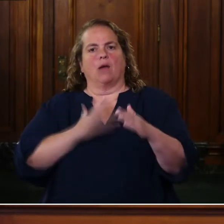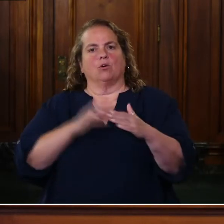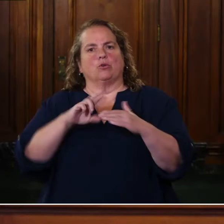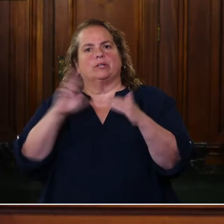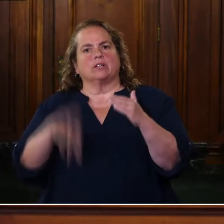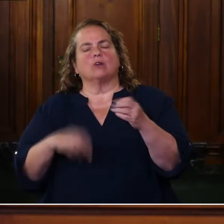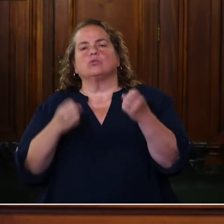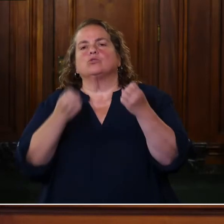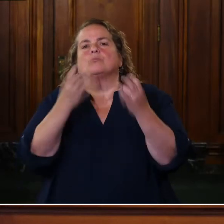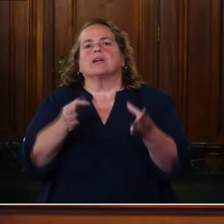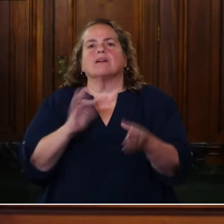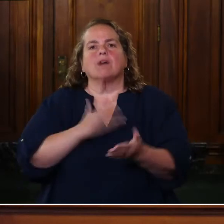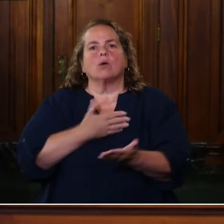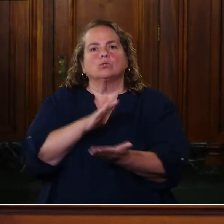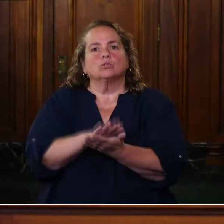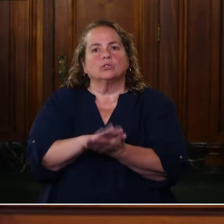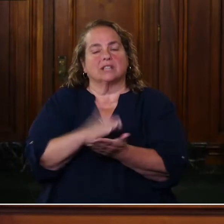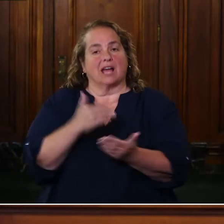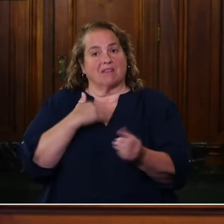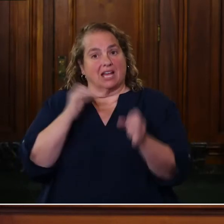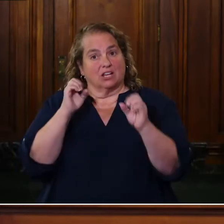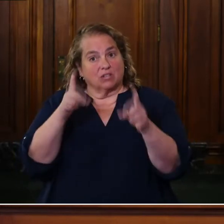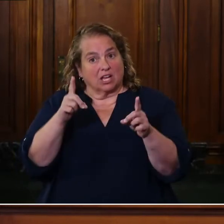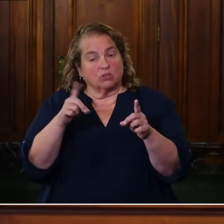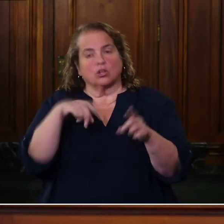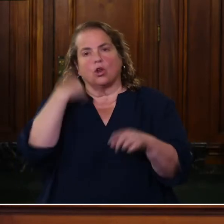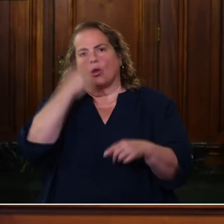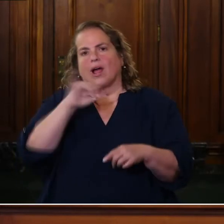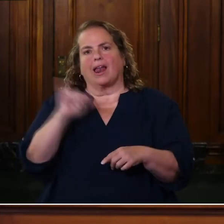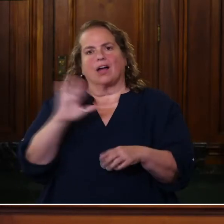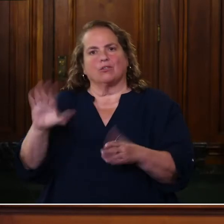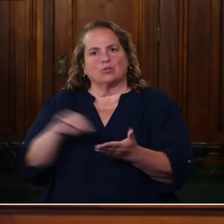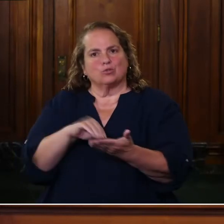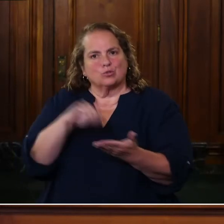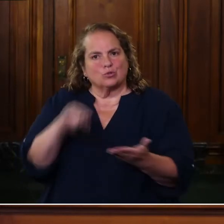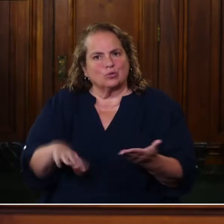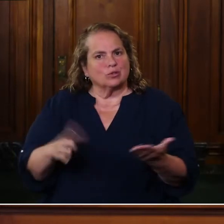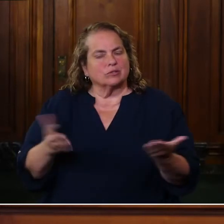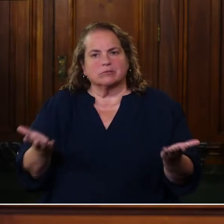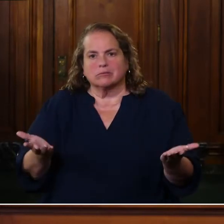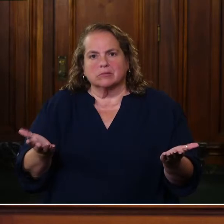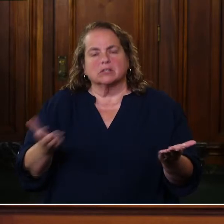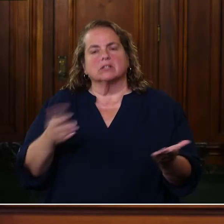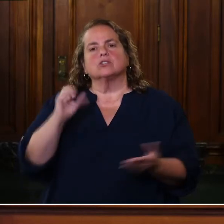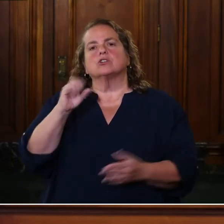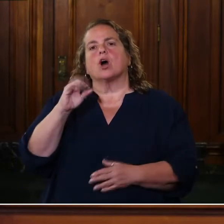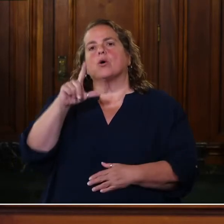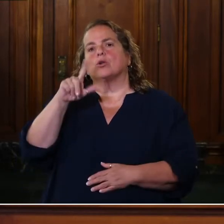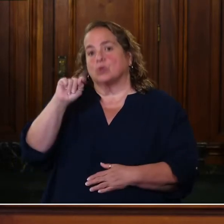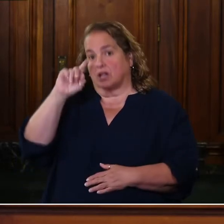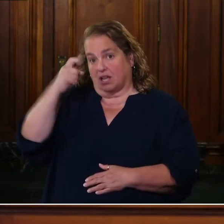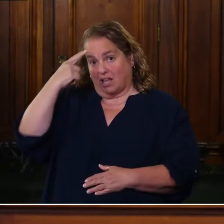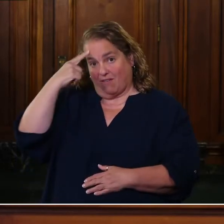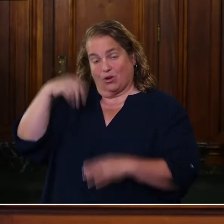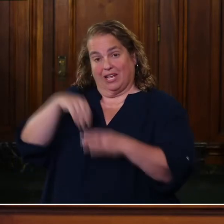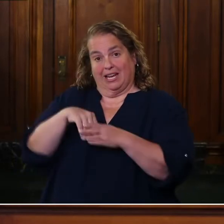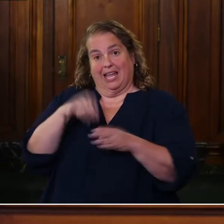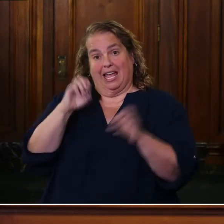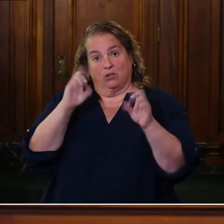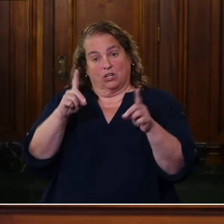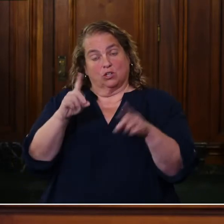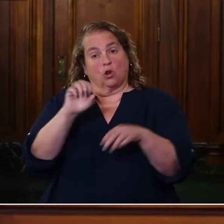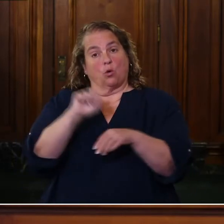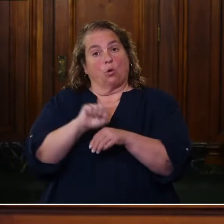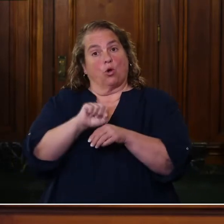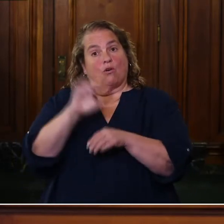have educators that look like their students. So I'll ask our Lieutenant Governor and Education and Workforce Development